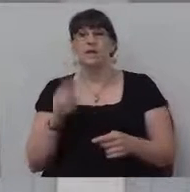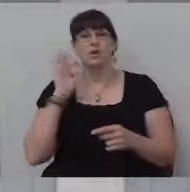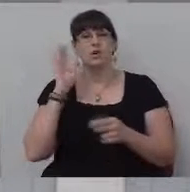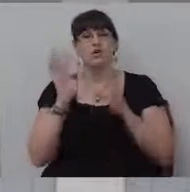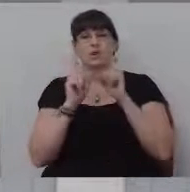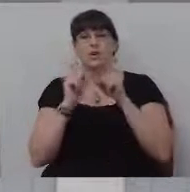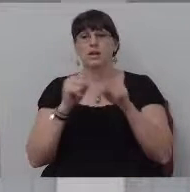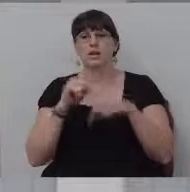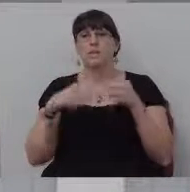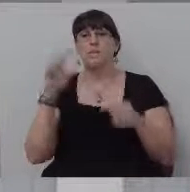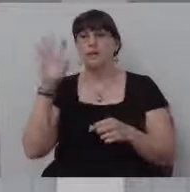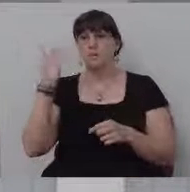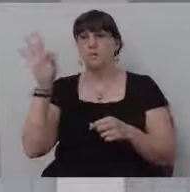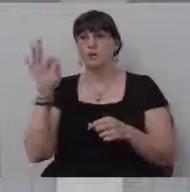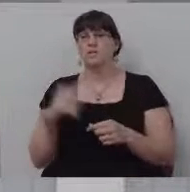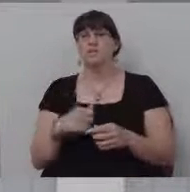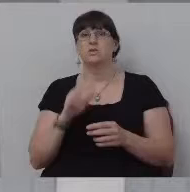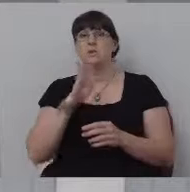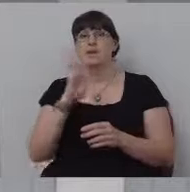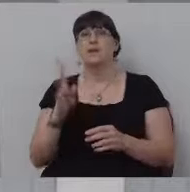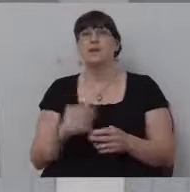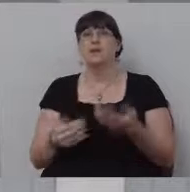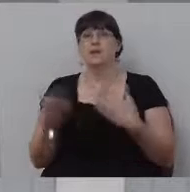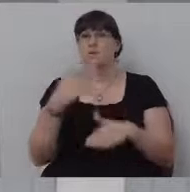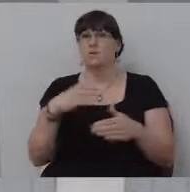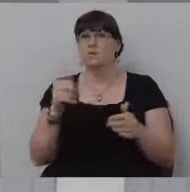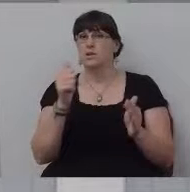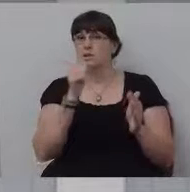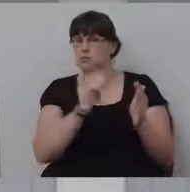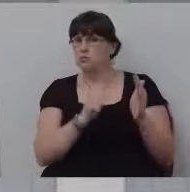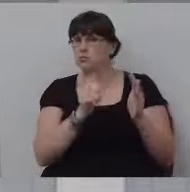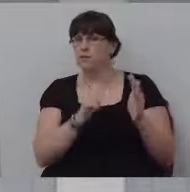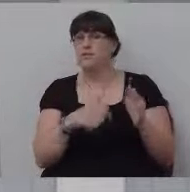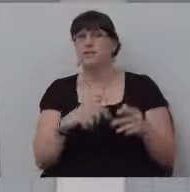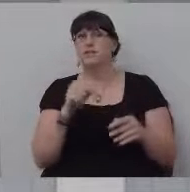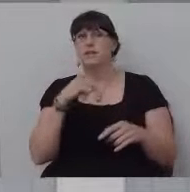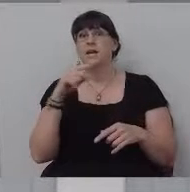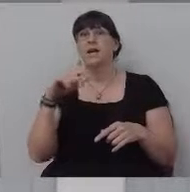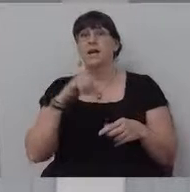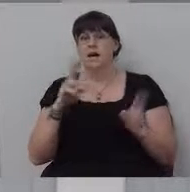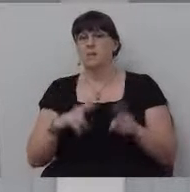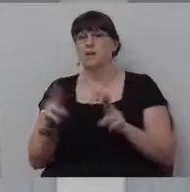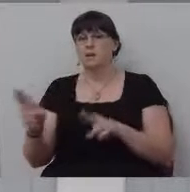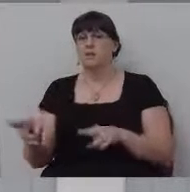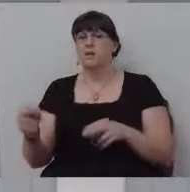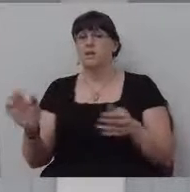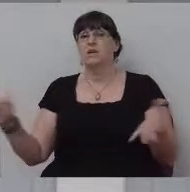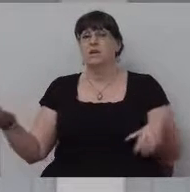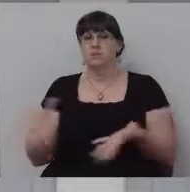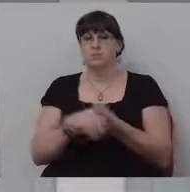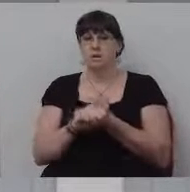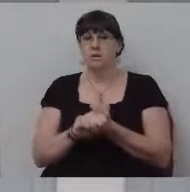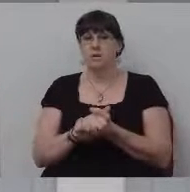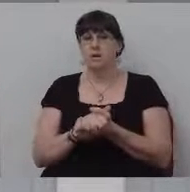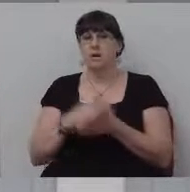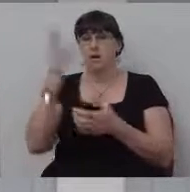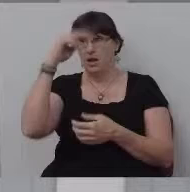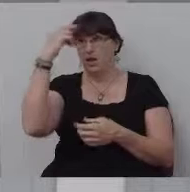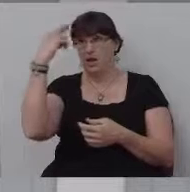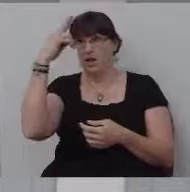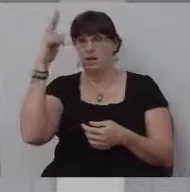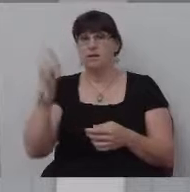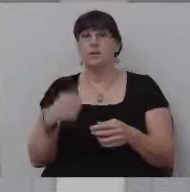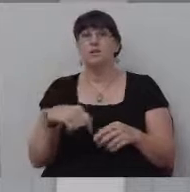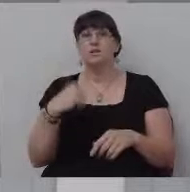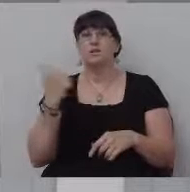preaching, and said, man, and came up to us privately and said, you know what? I'm getting ready to marry a Catholic girl, and for me to